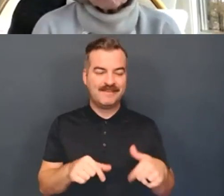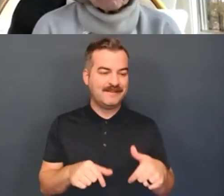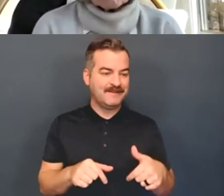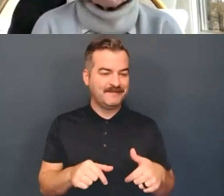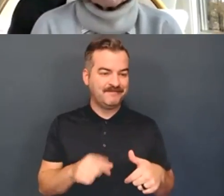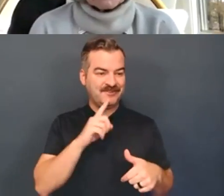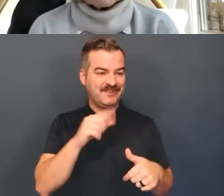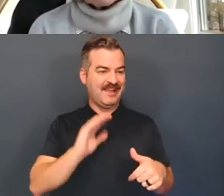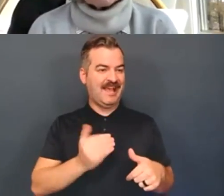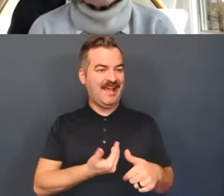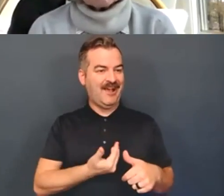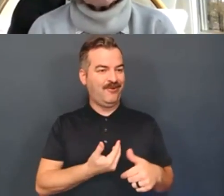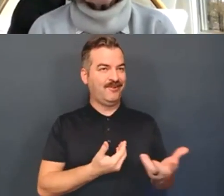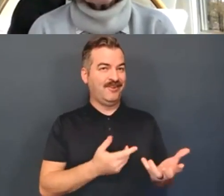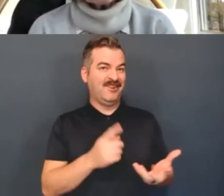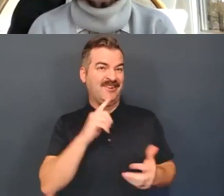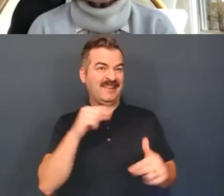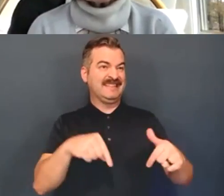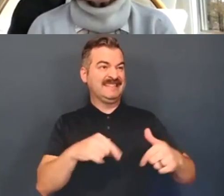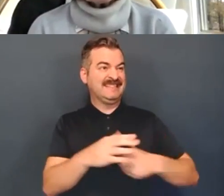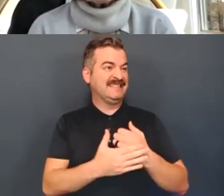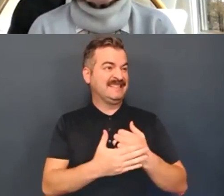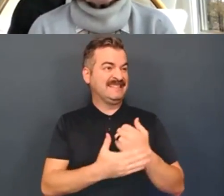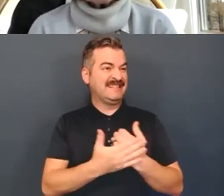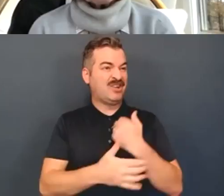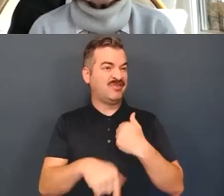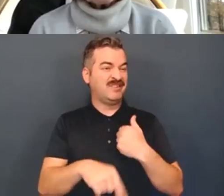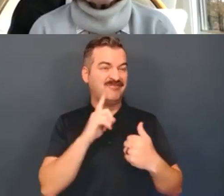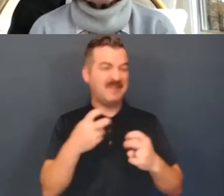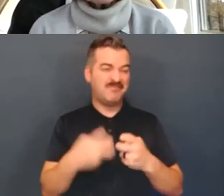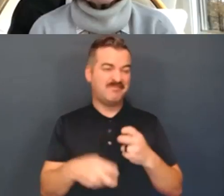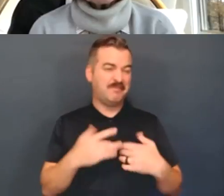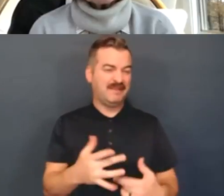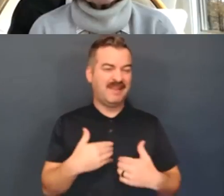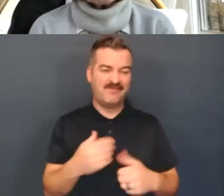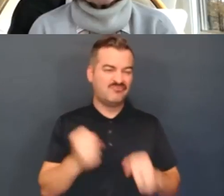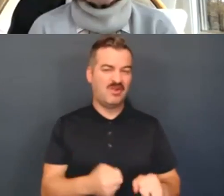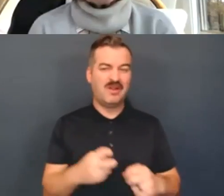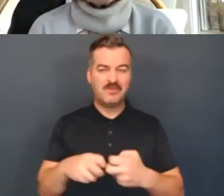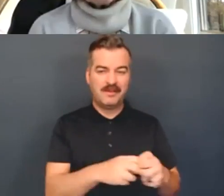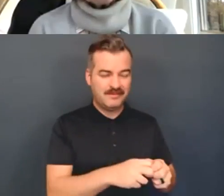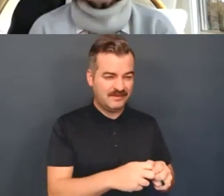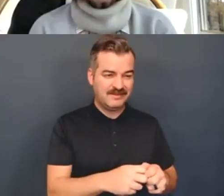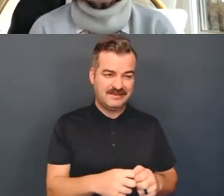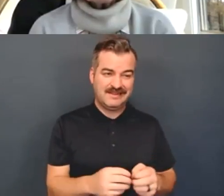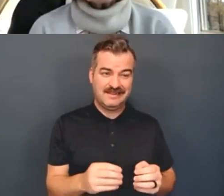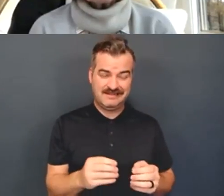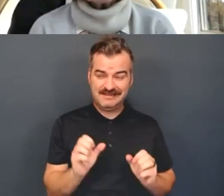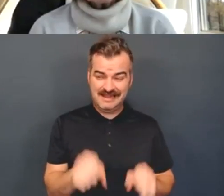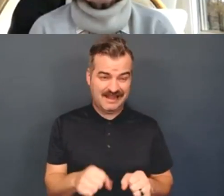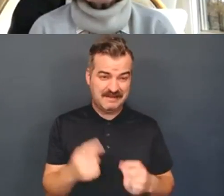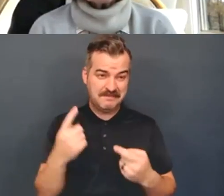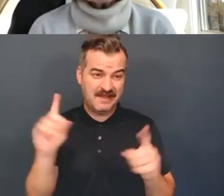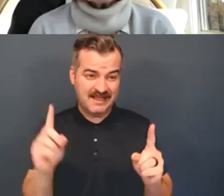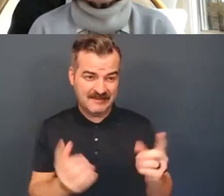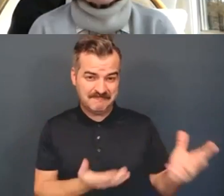idiosyncratically problematic, uh, United States context, uh, where it might be a little harder to do so. At least I think in general.